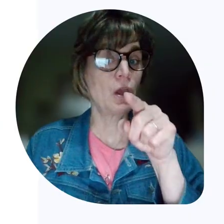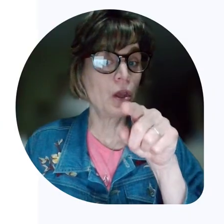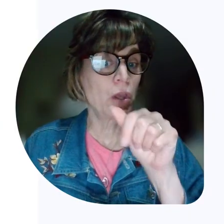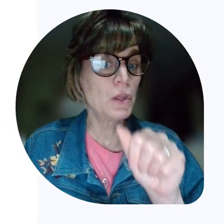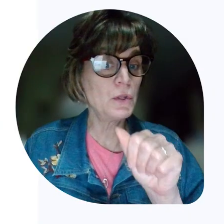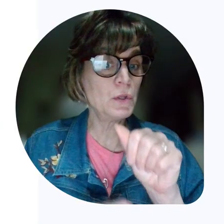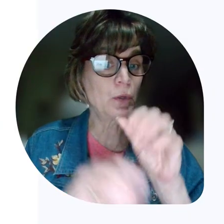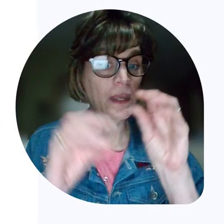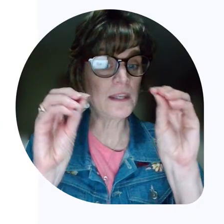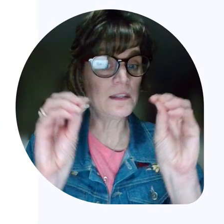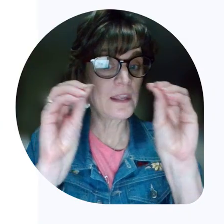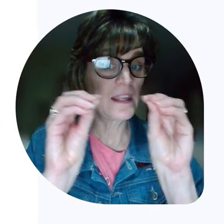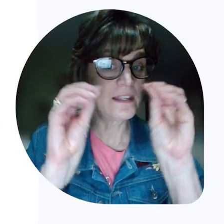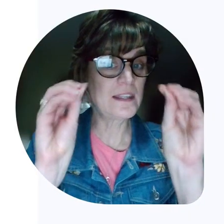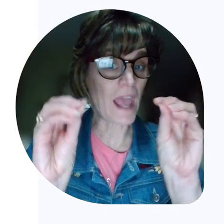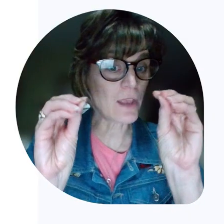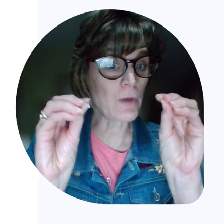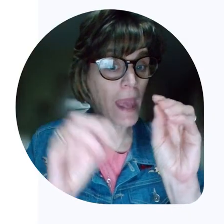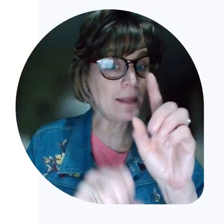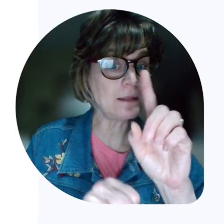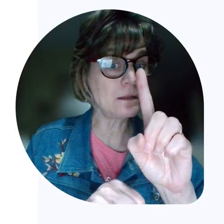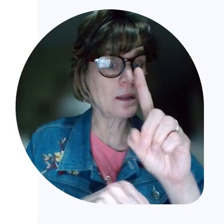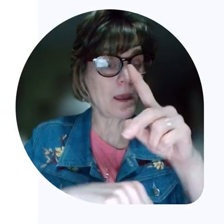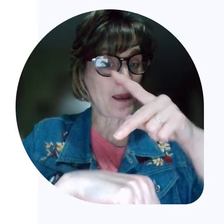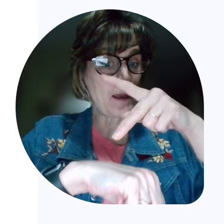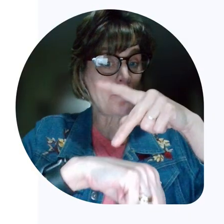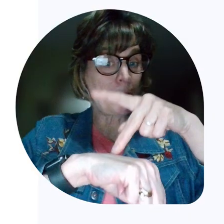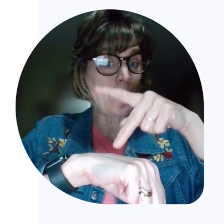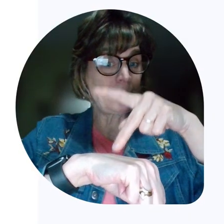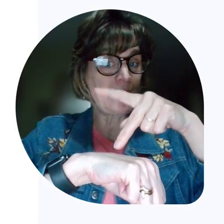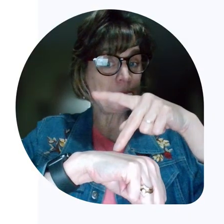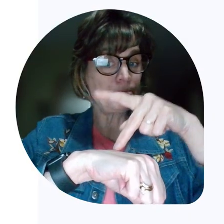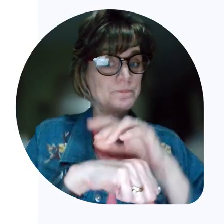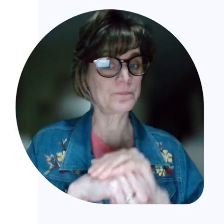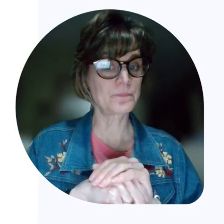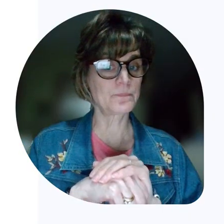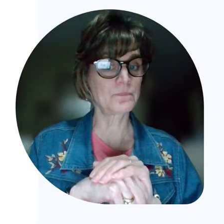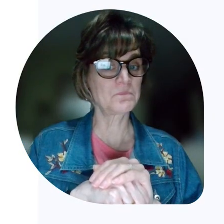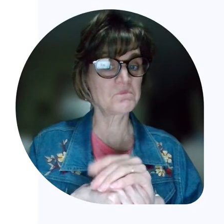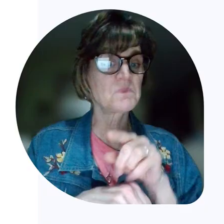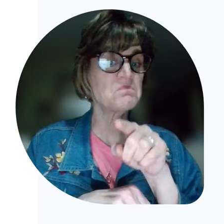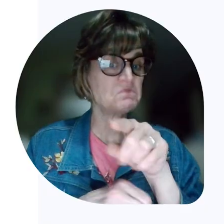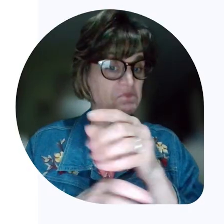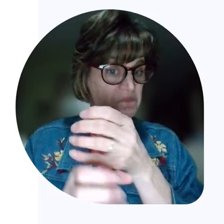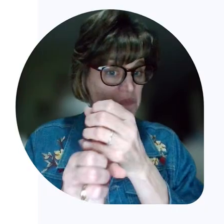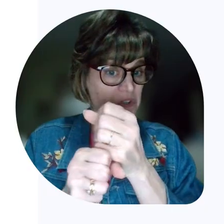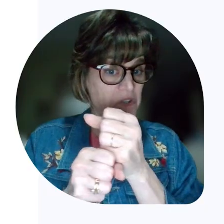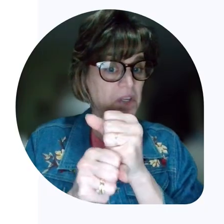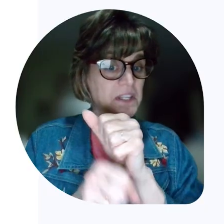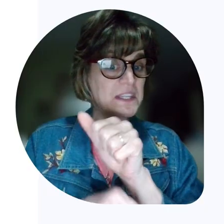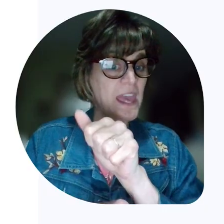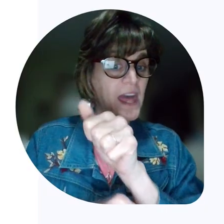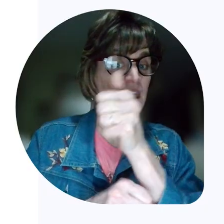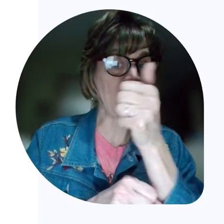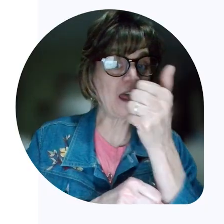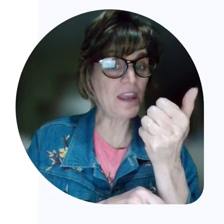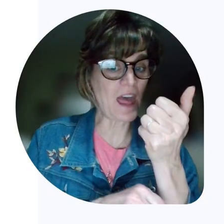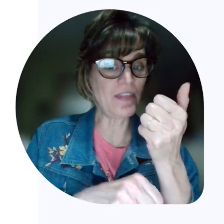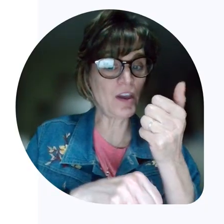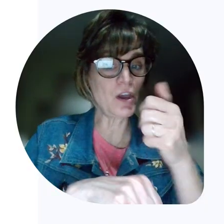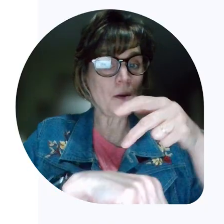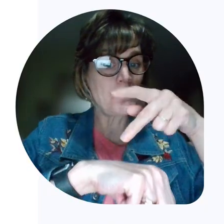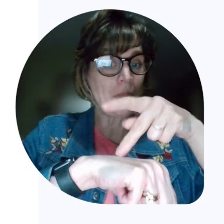You can decorate, a pumpkin? You can get